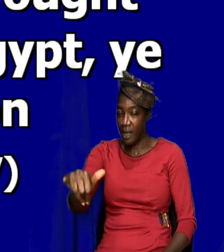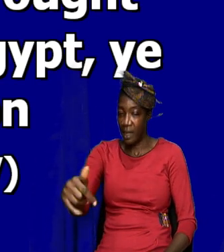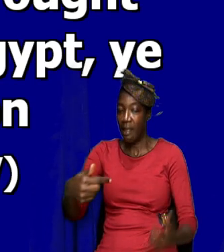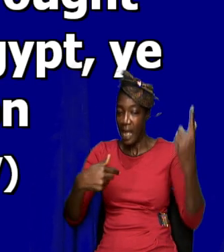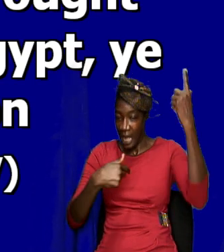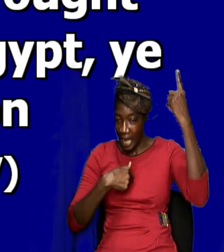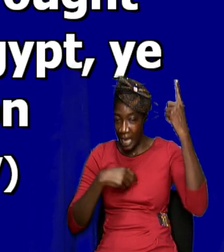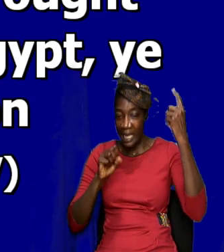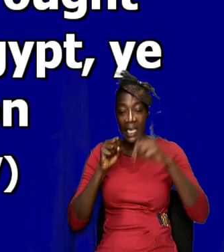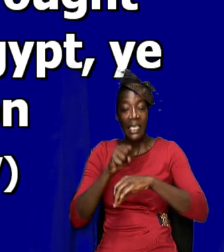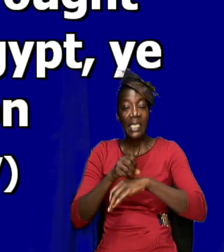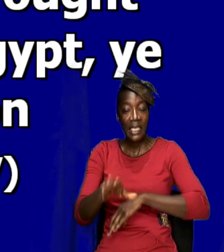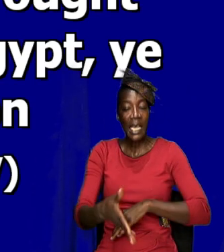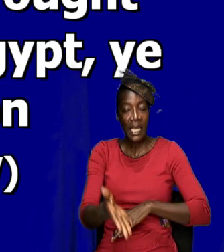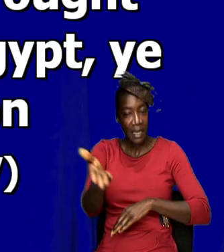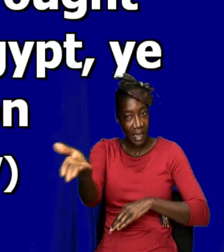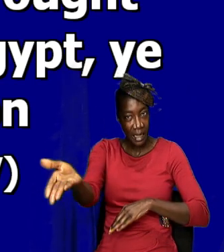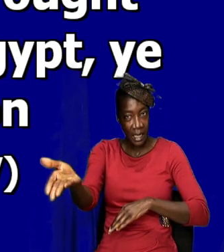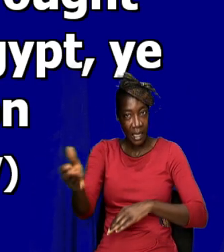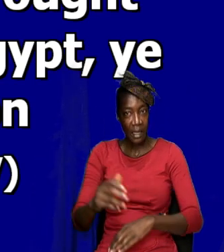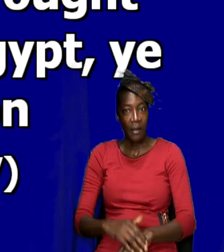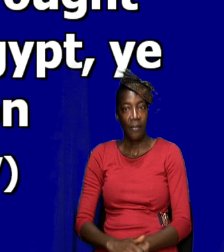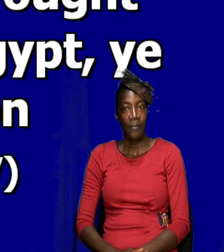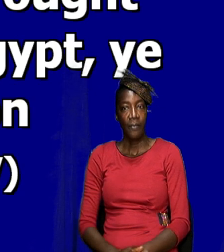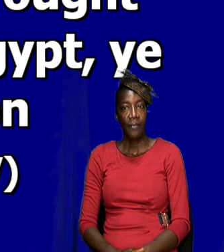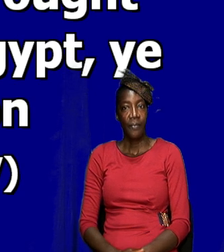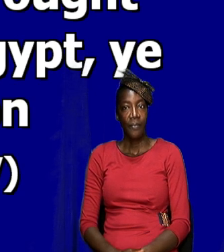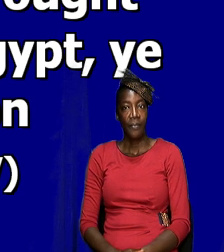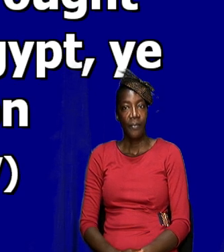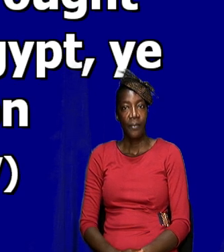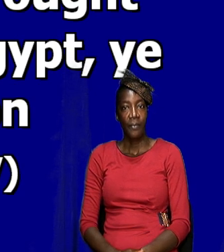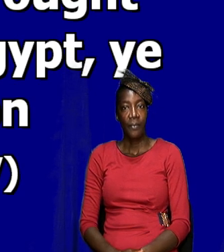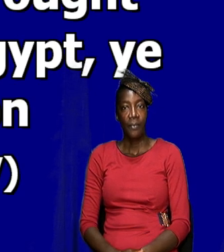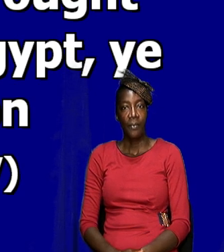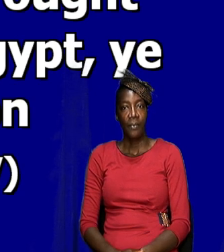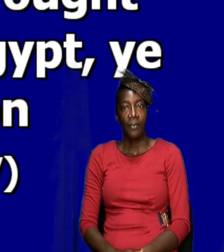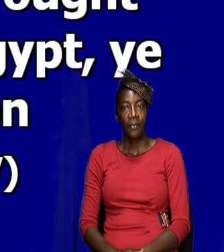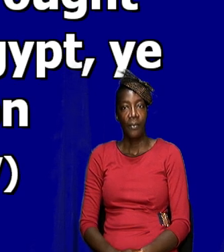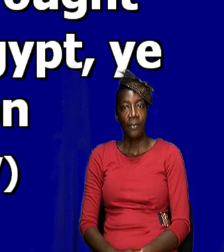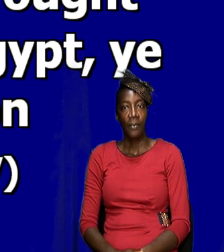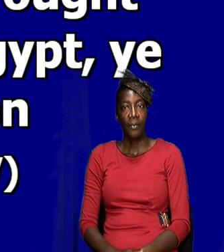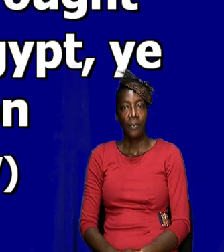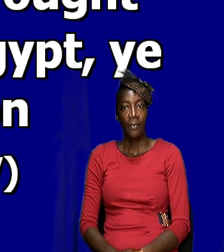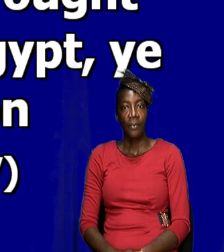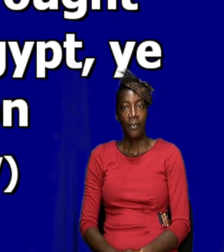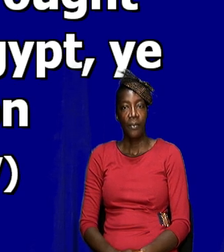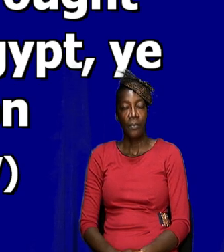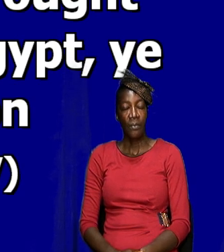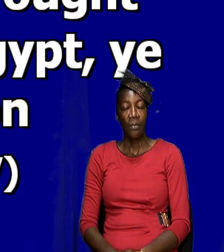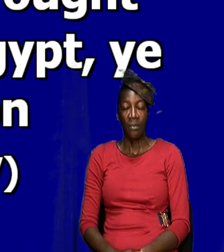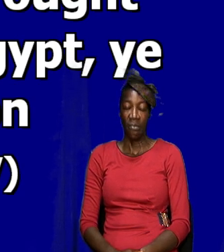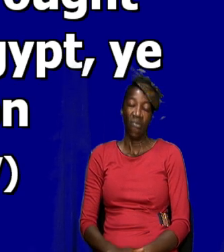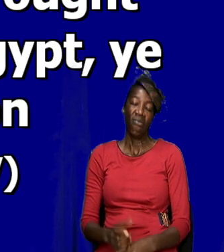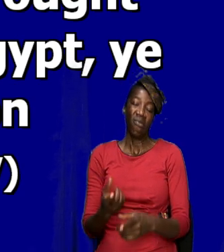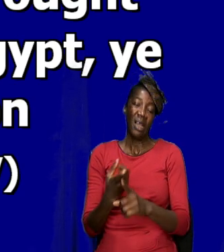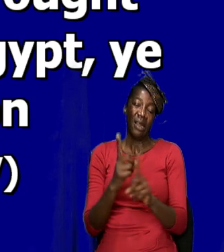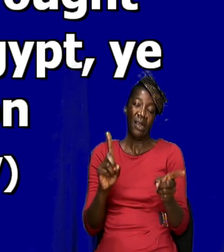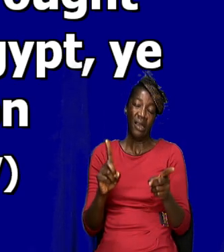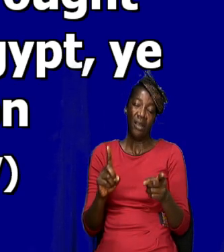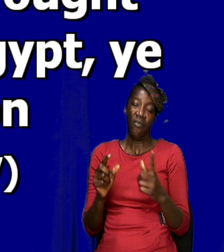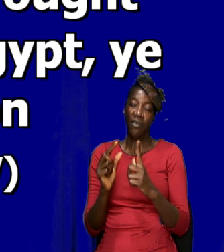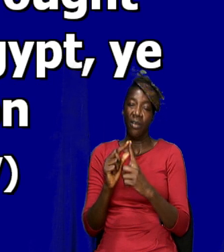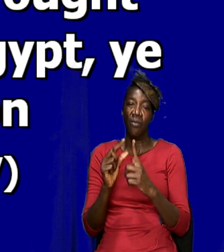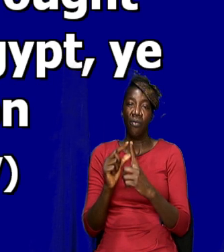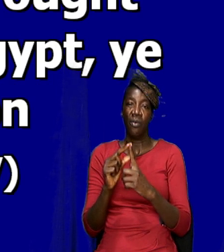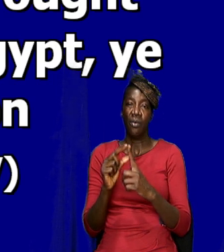sent thee. Okay, a little awkward, the word, I guess the translator